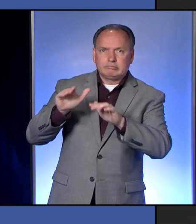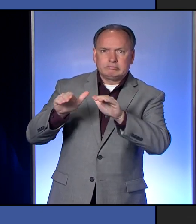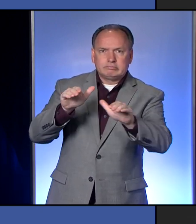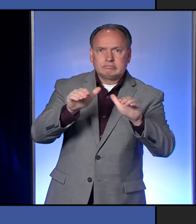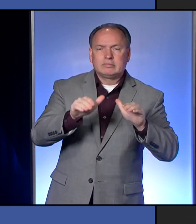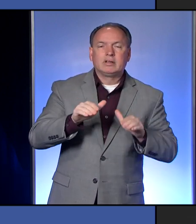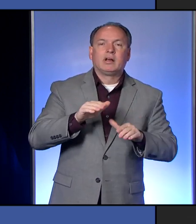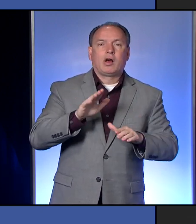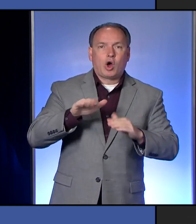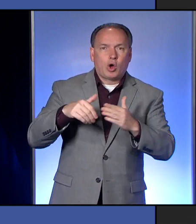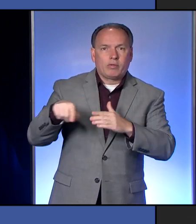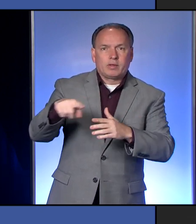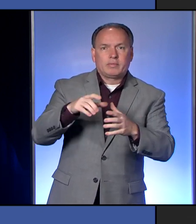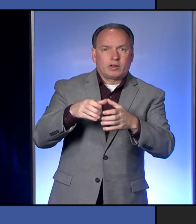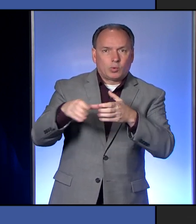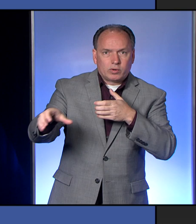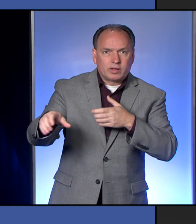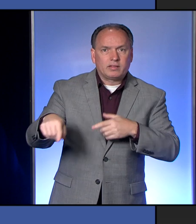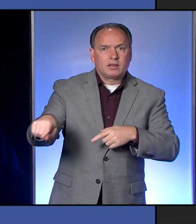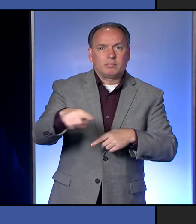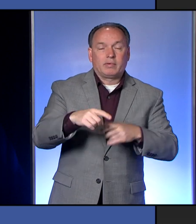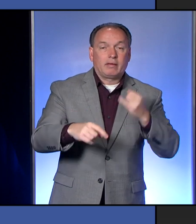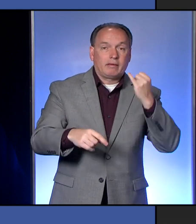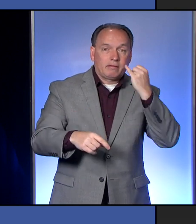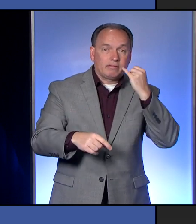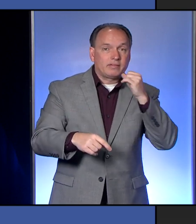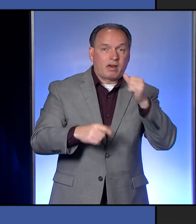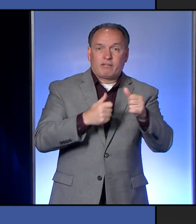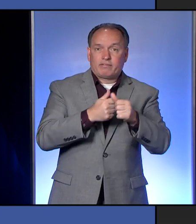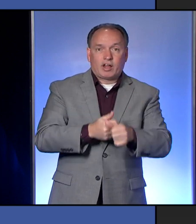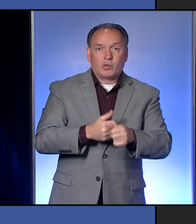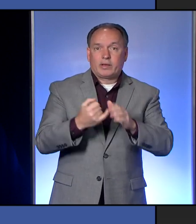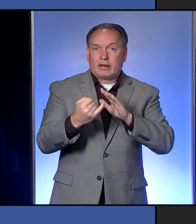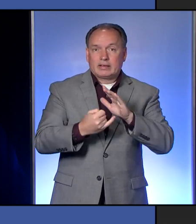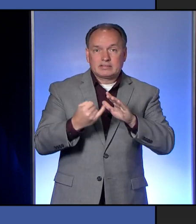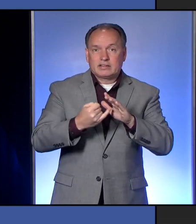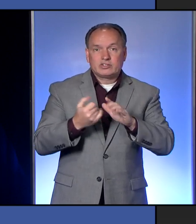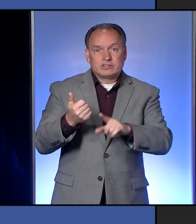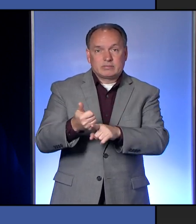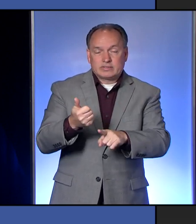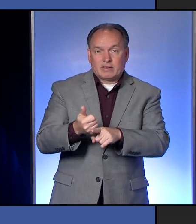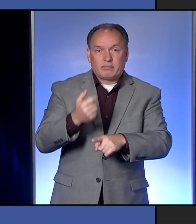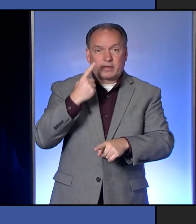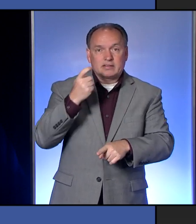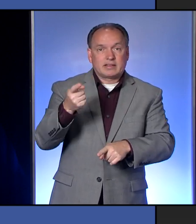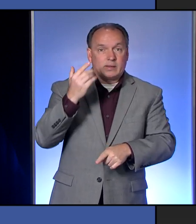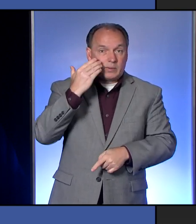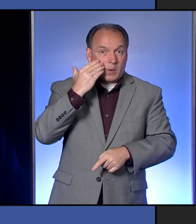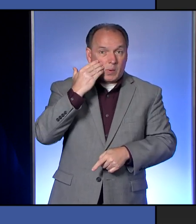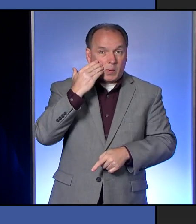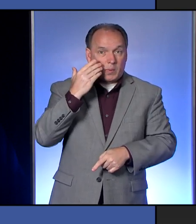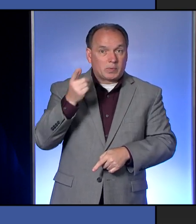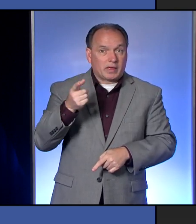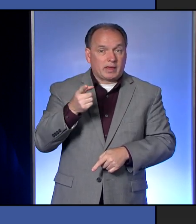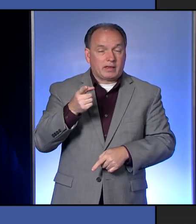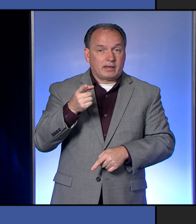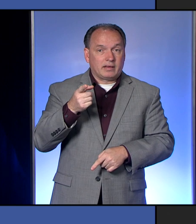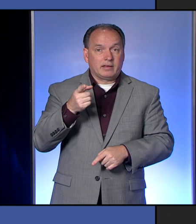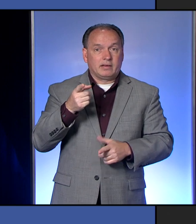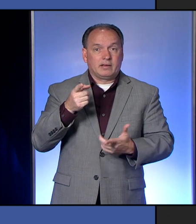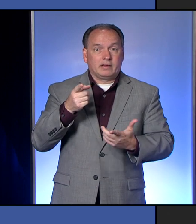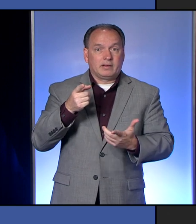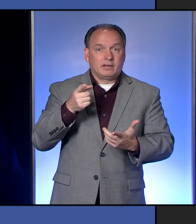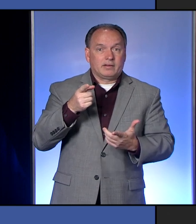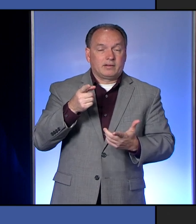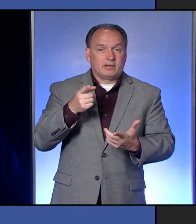If they are not following isolation themselves because they know that they're a contact, excuse me, if they're not